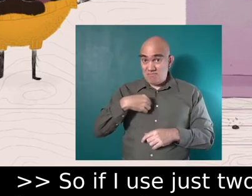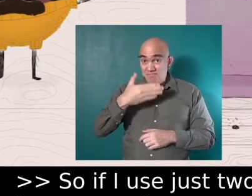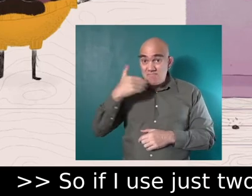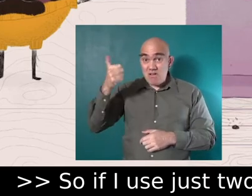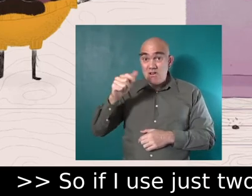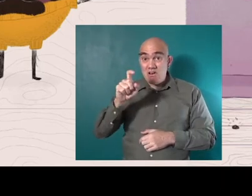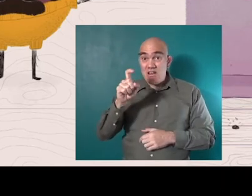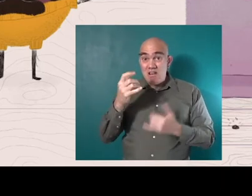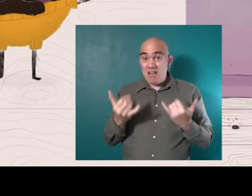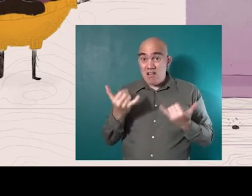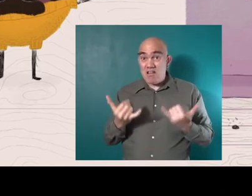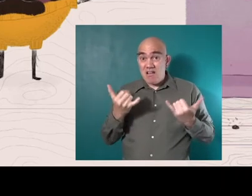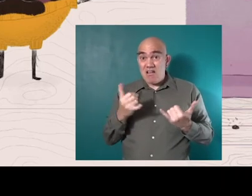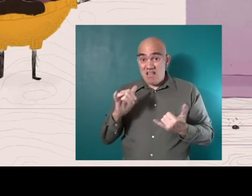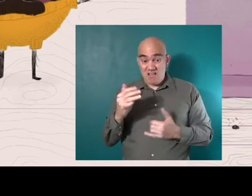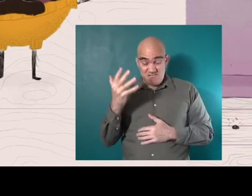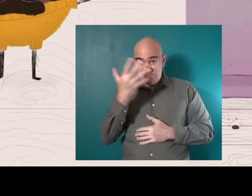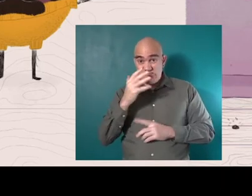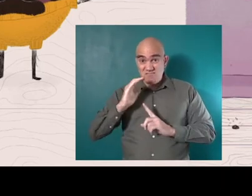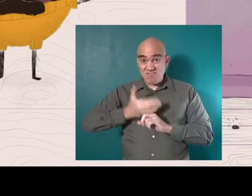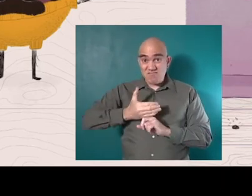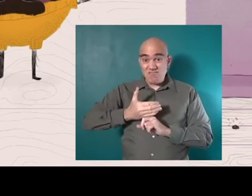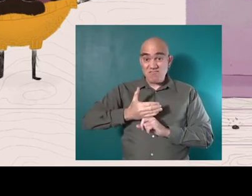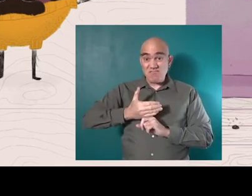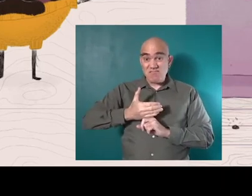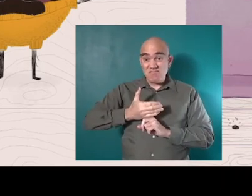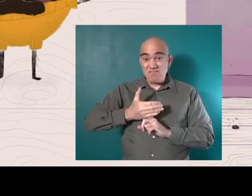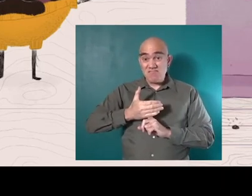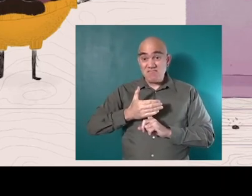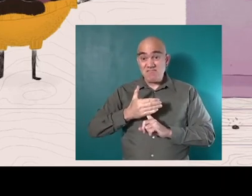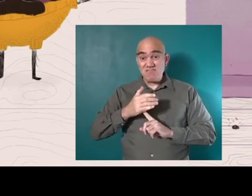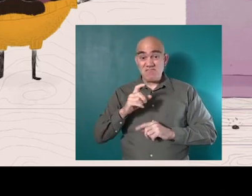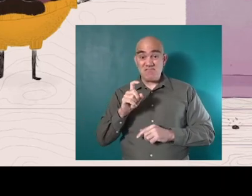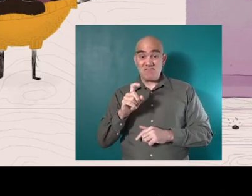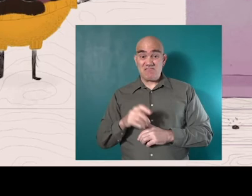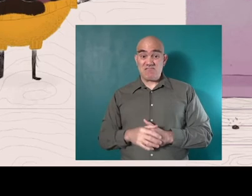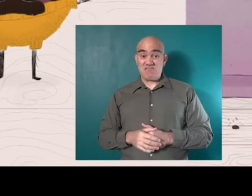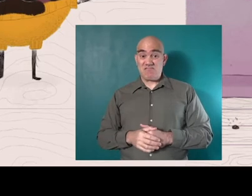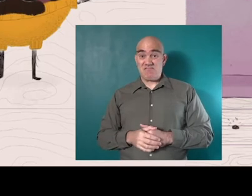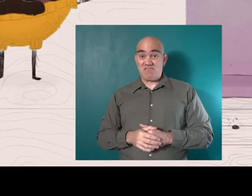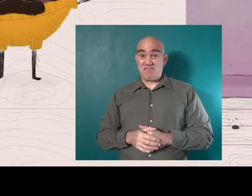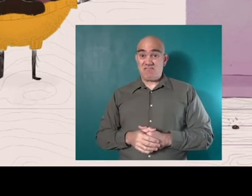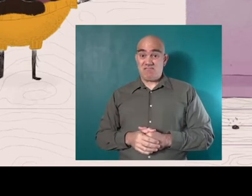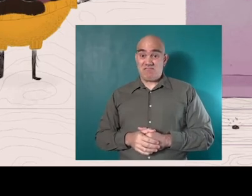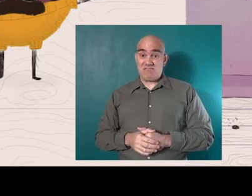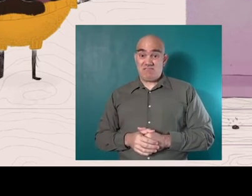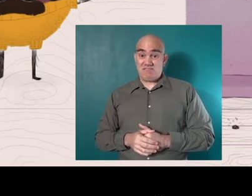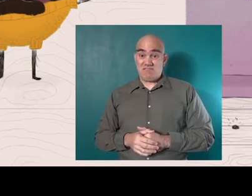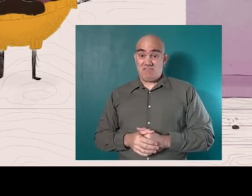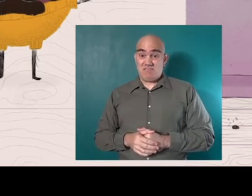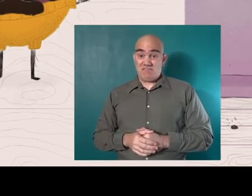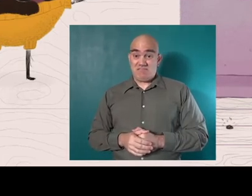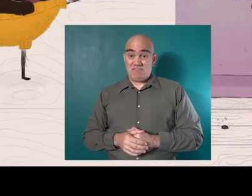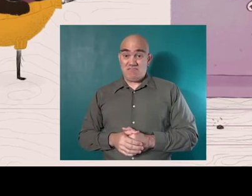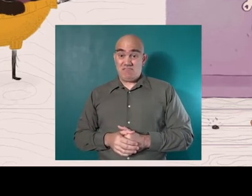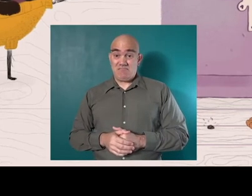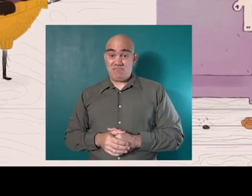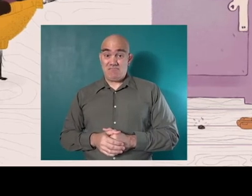cover my fur, and disguise my fangs, that would make you like me more?